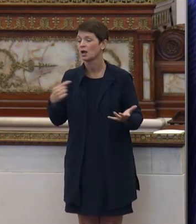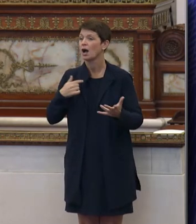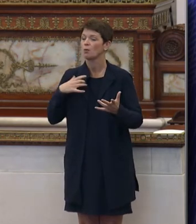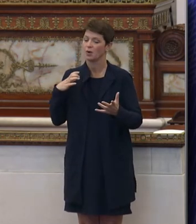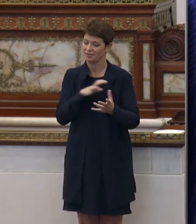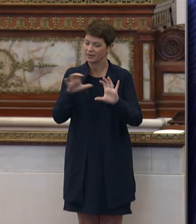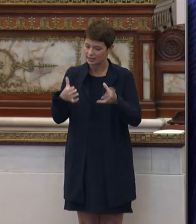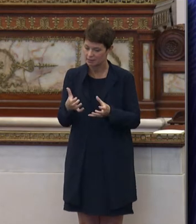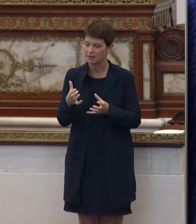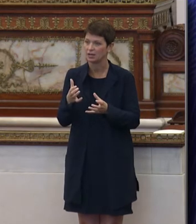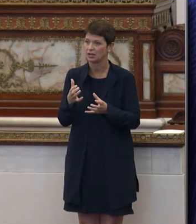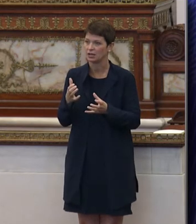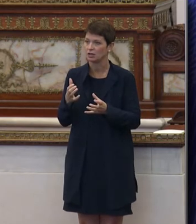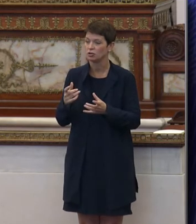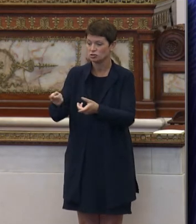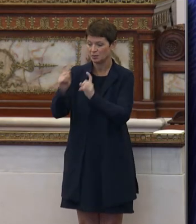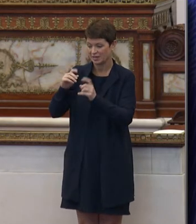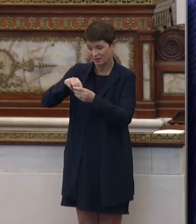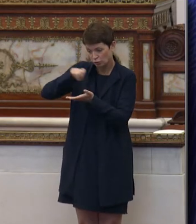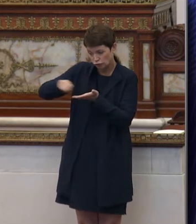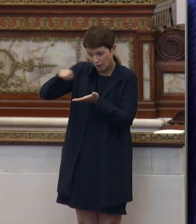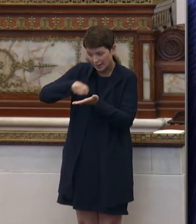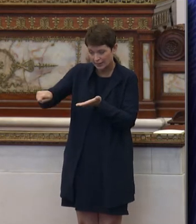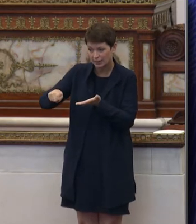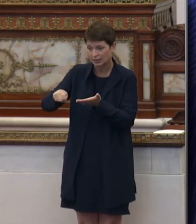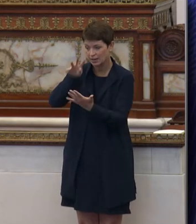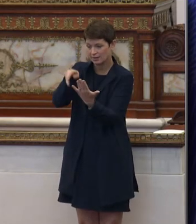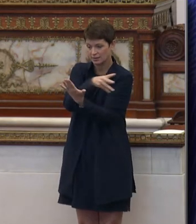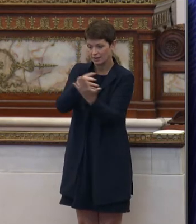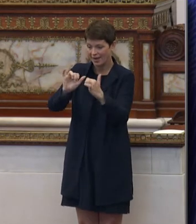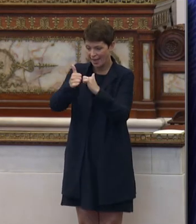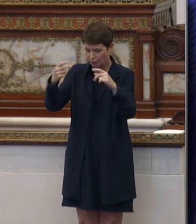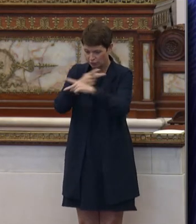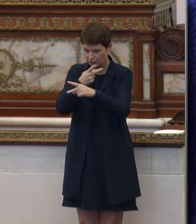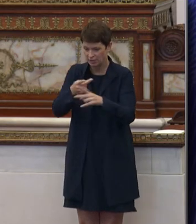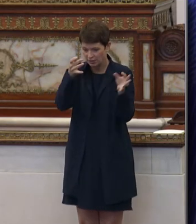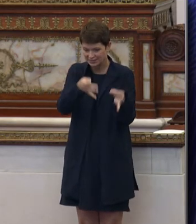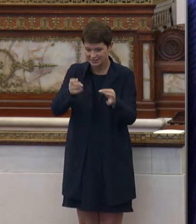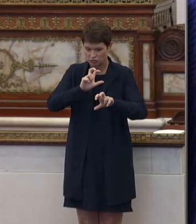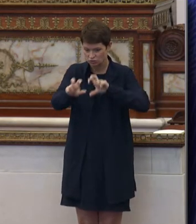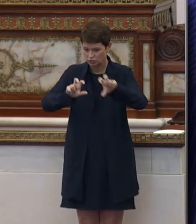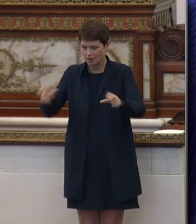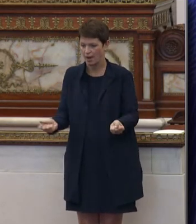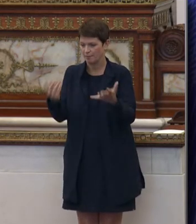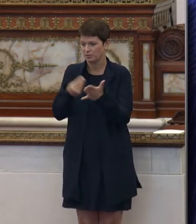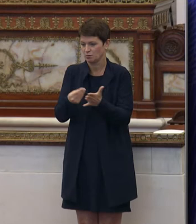the committee to receive in writing the matrix in terms of how those decisions were made.